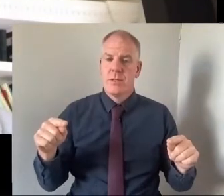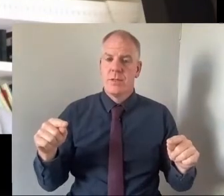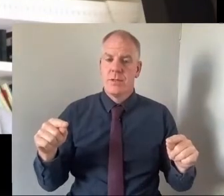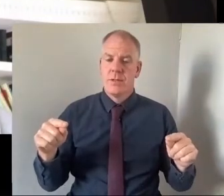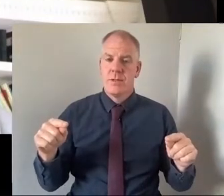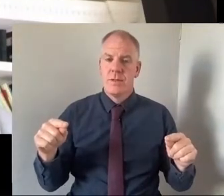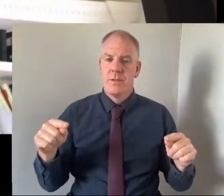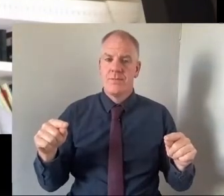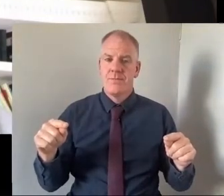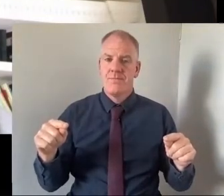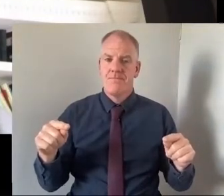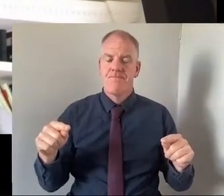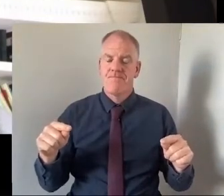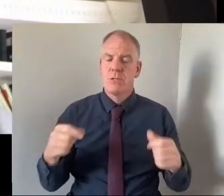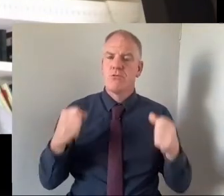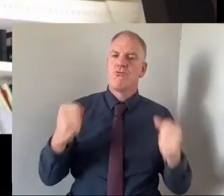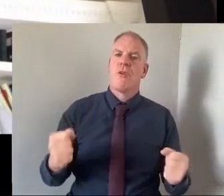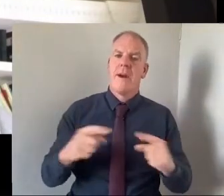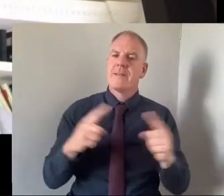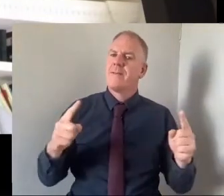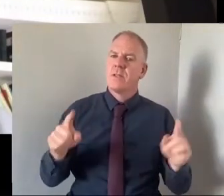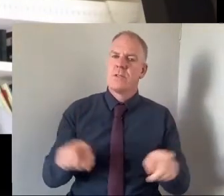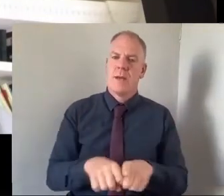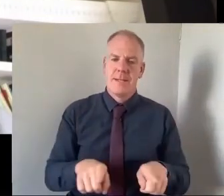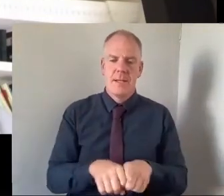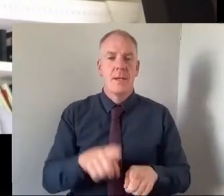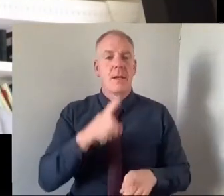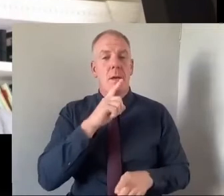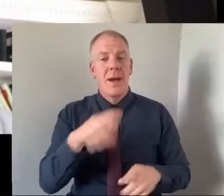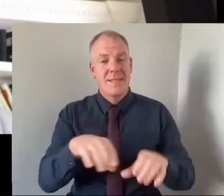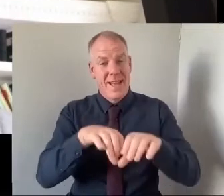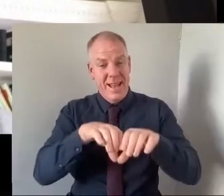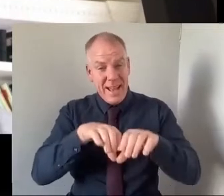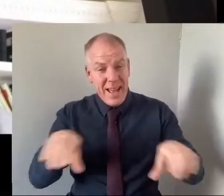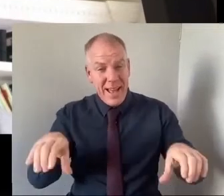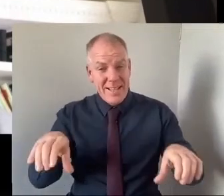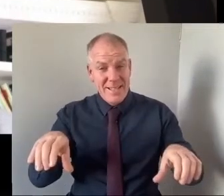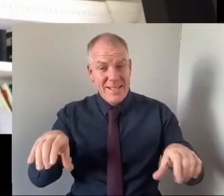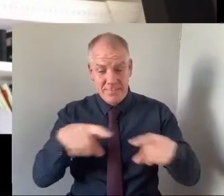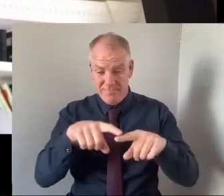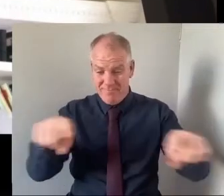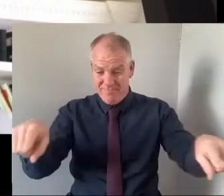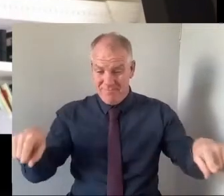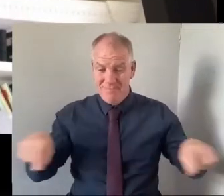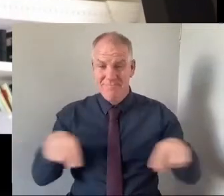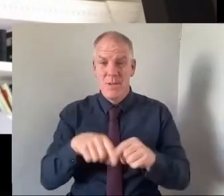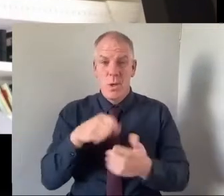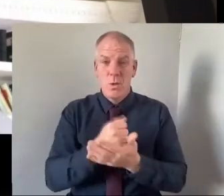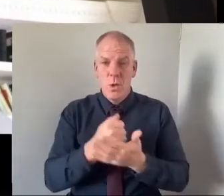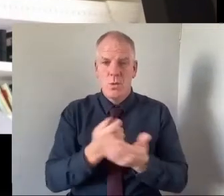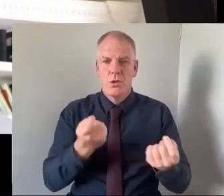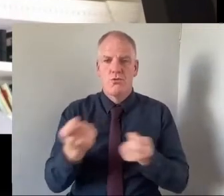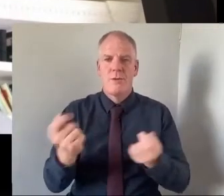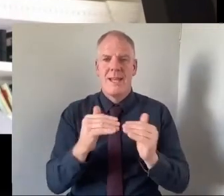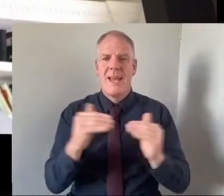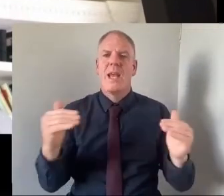substantial as well. But within the classroom and it is very important that they are treated equally that they're given